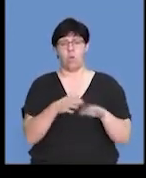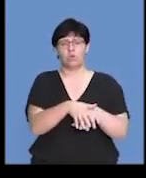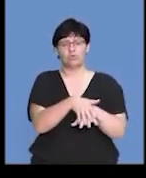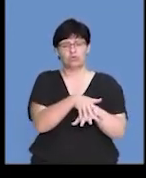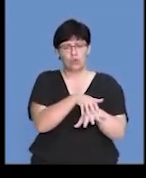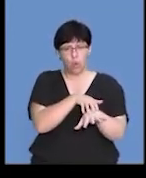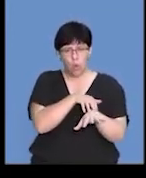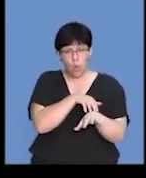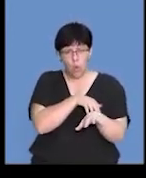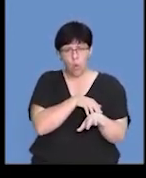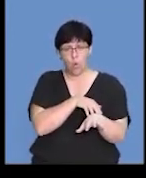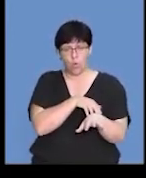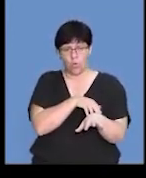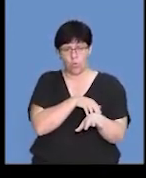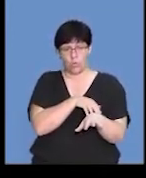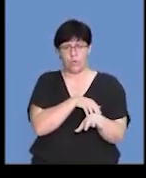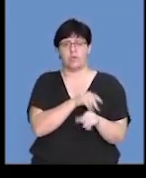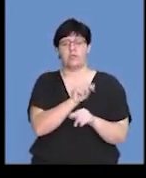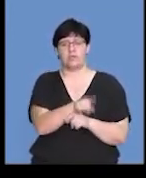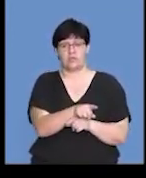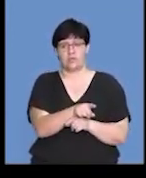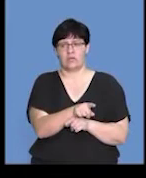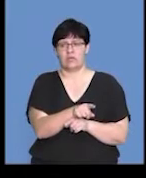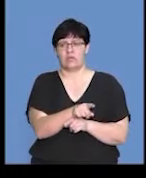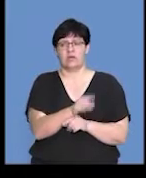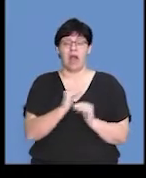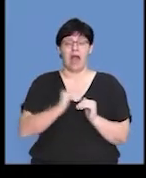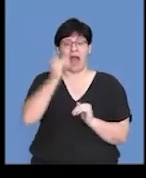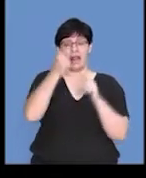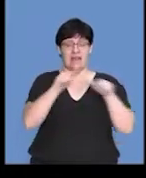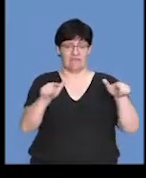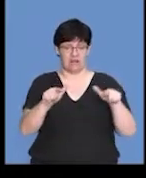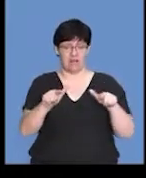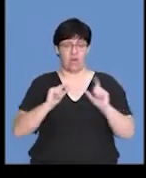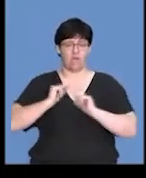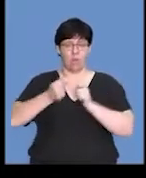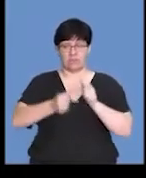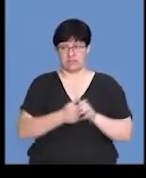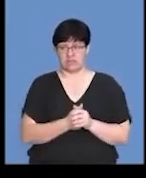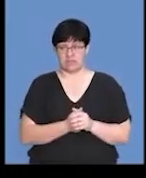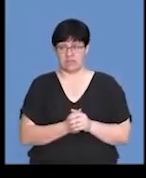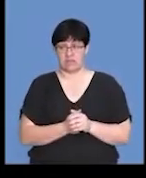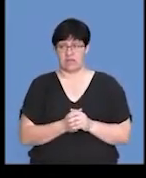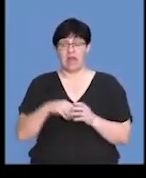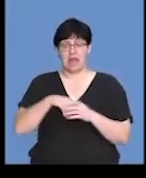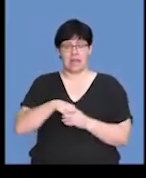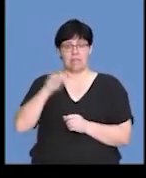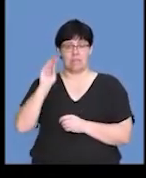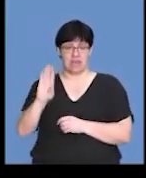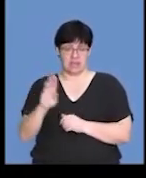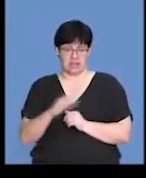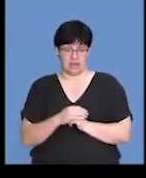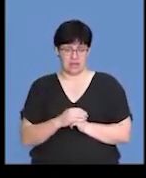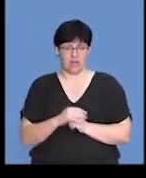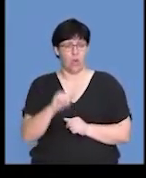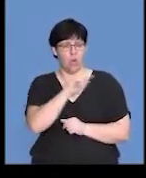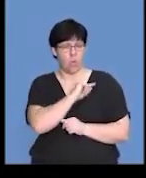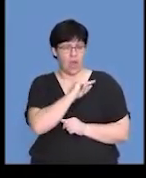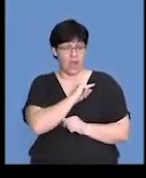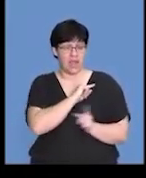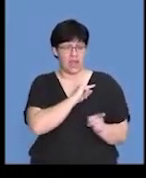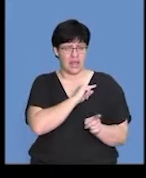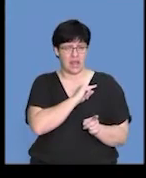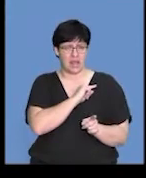slow down. So, to inhibit would be to stop the high levels of hormone B. So, explain why FSH is stopped